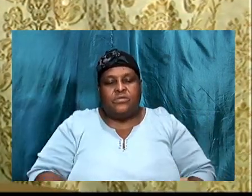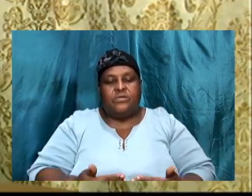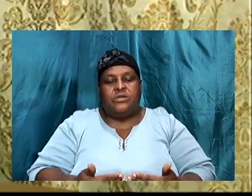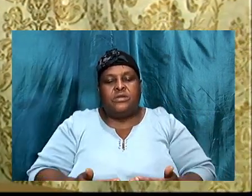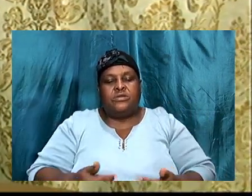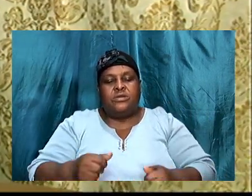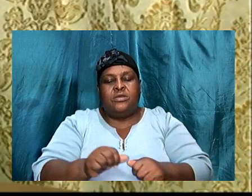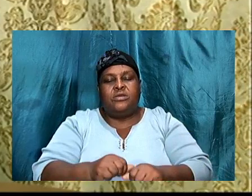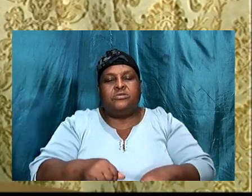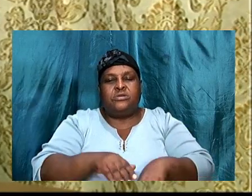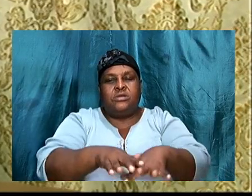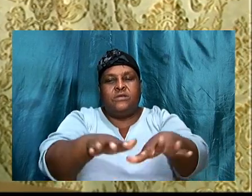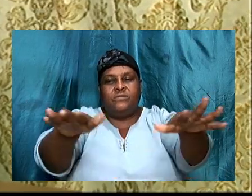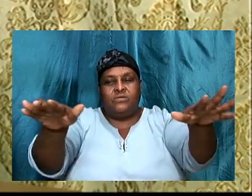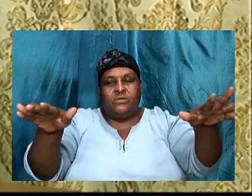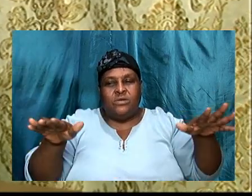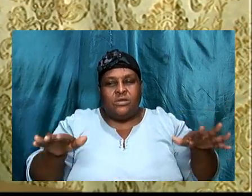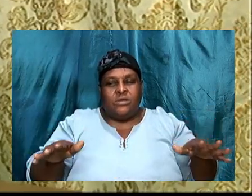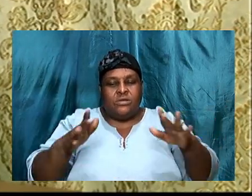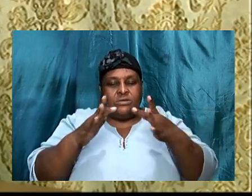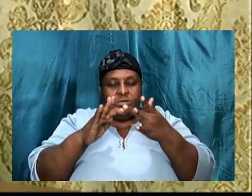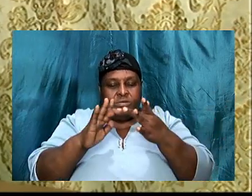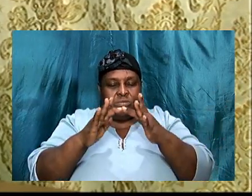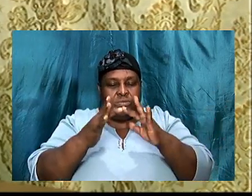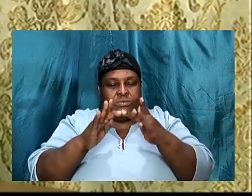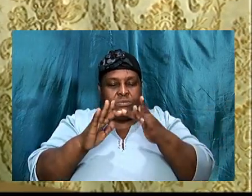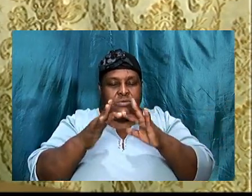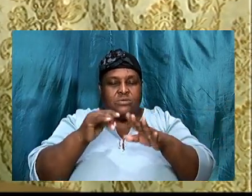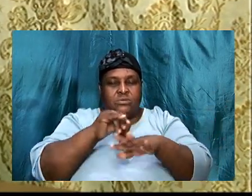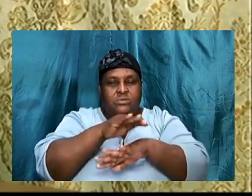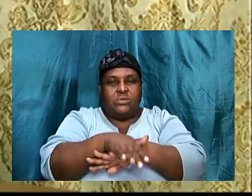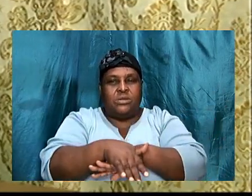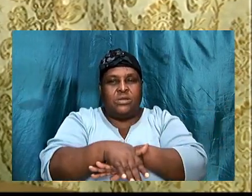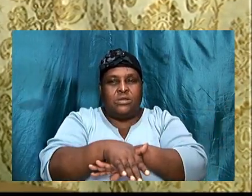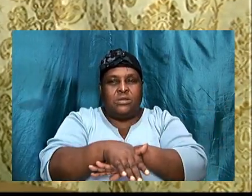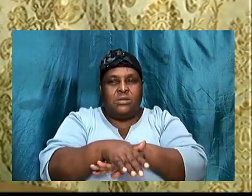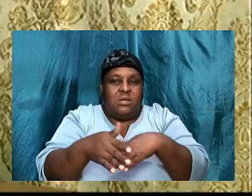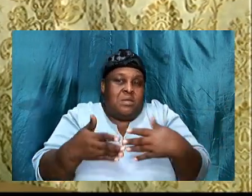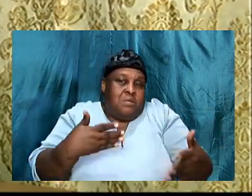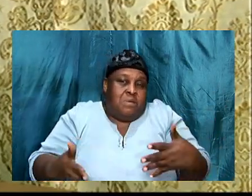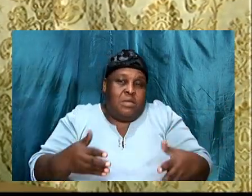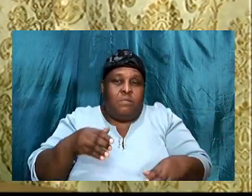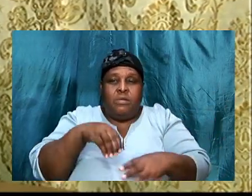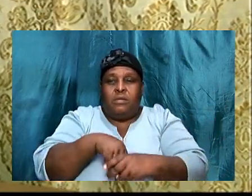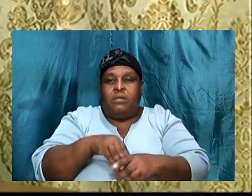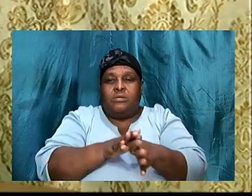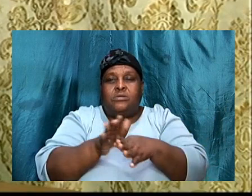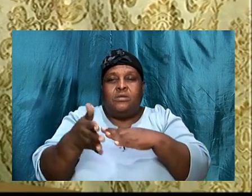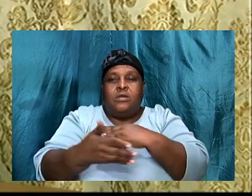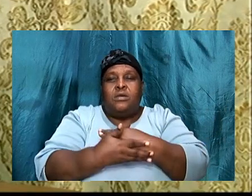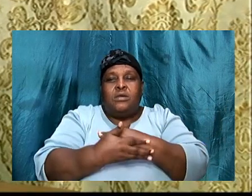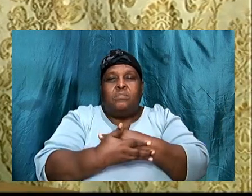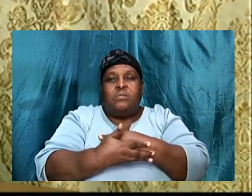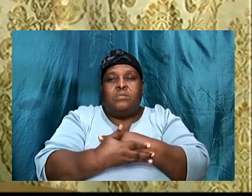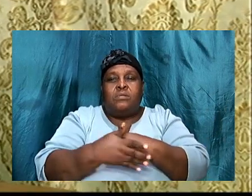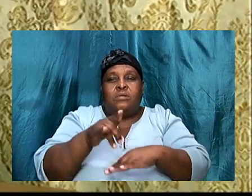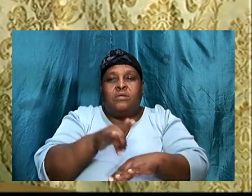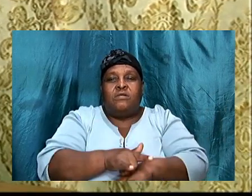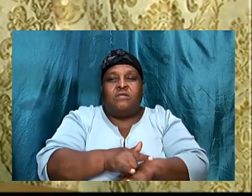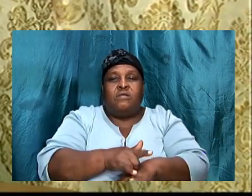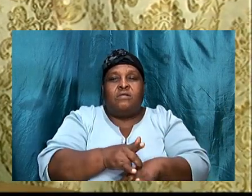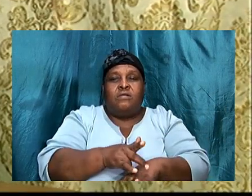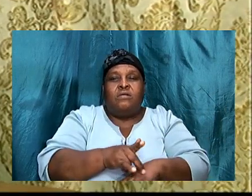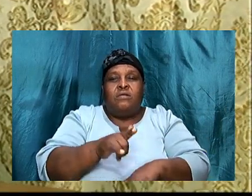one of us that, you know, is tuning in tonight. You might be in Jamaica. You might be overseas. You know, wherever you are, we